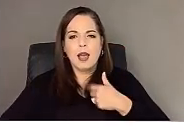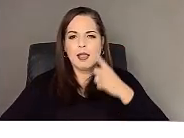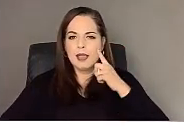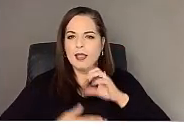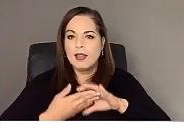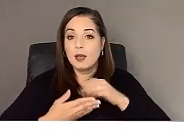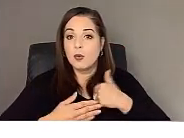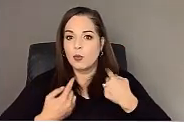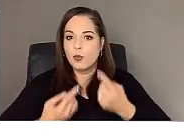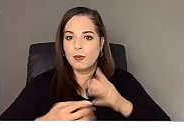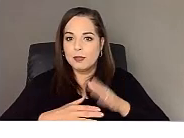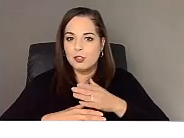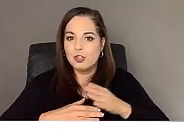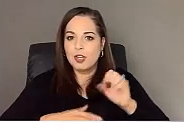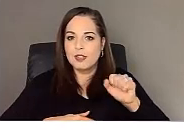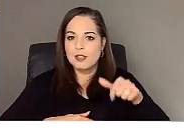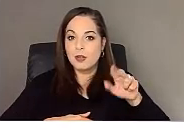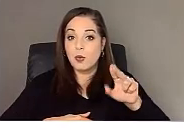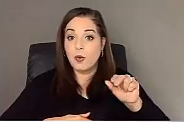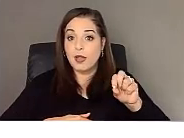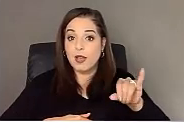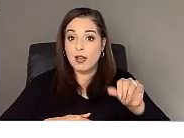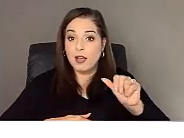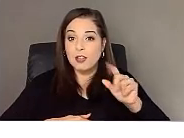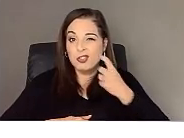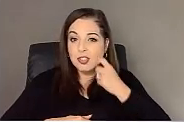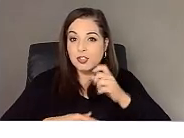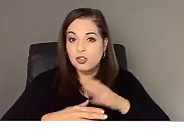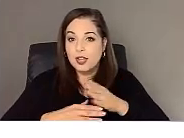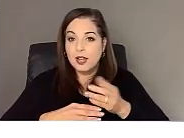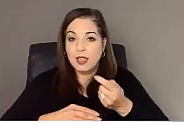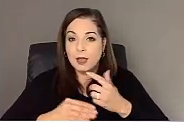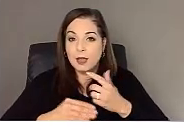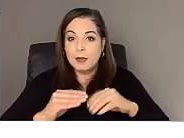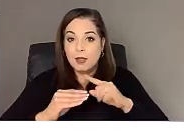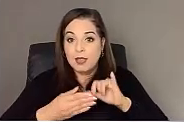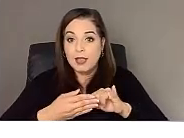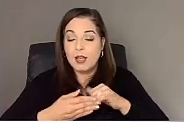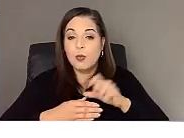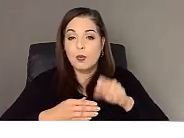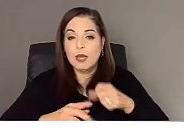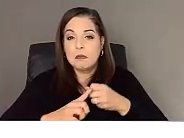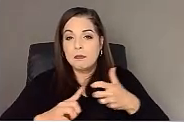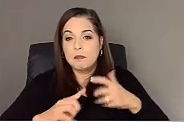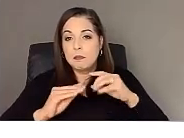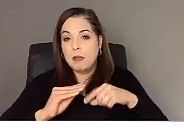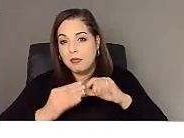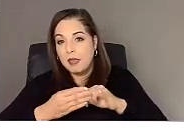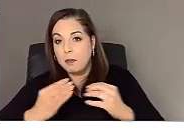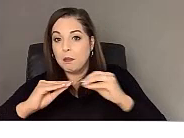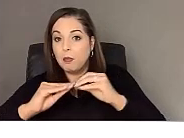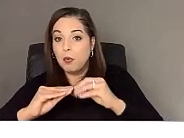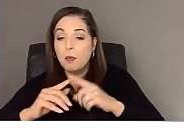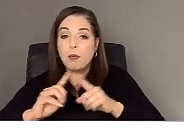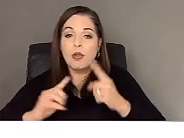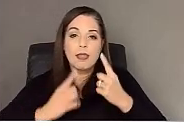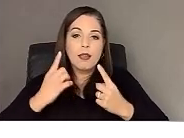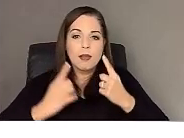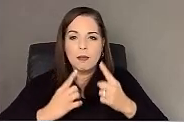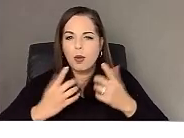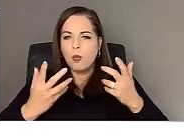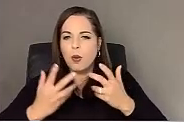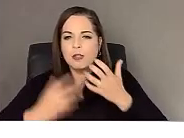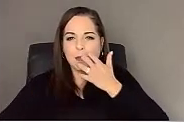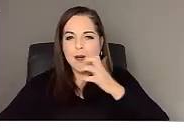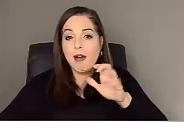sharing that Sequoia just shared a little bit and we can have a little bit more, um, on that, but really thinking about like, what were some of the hot tips,